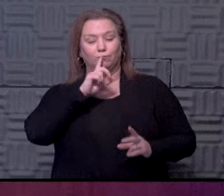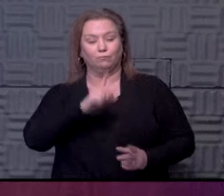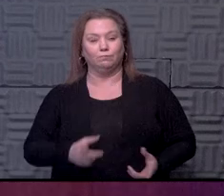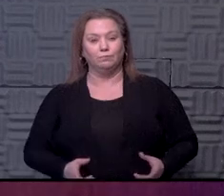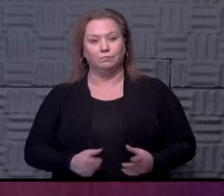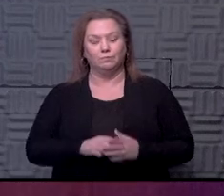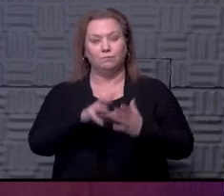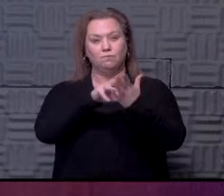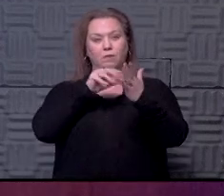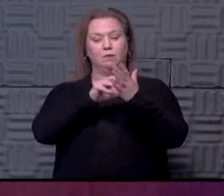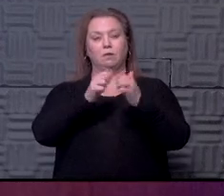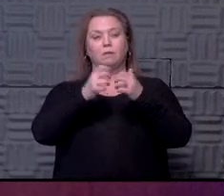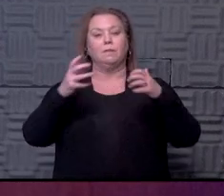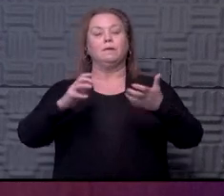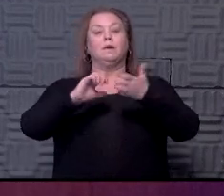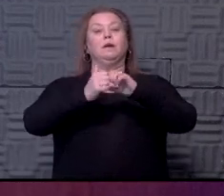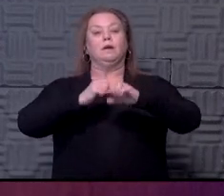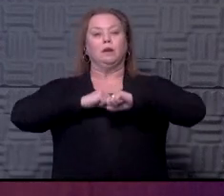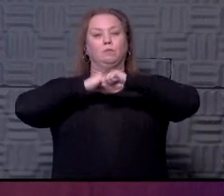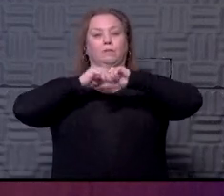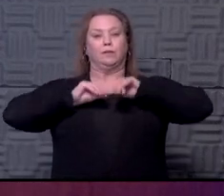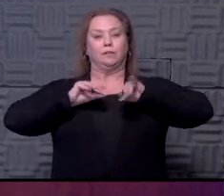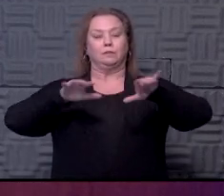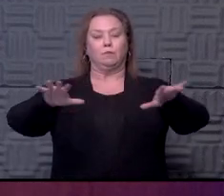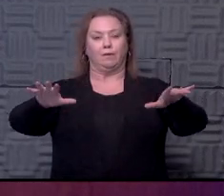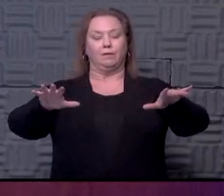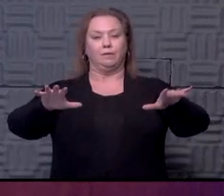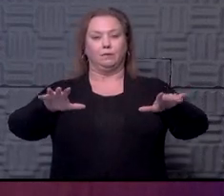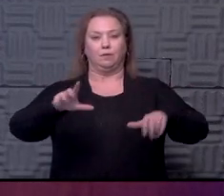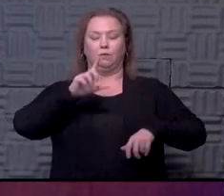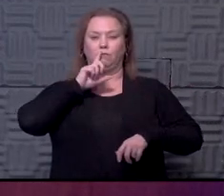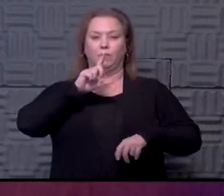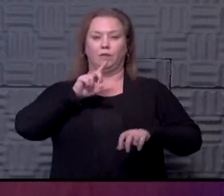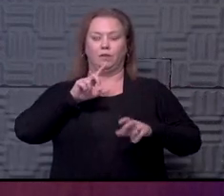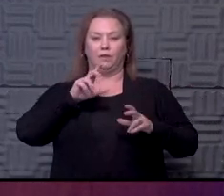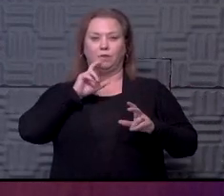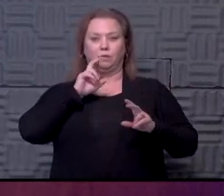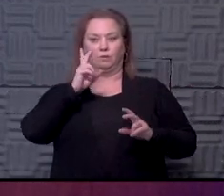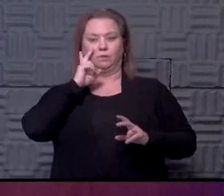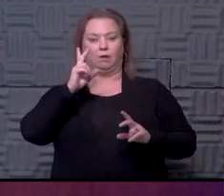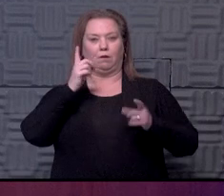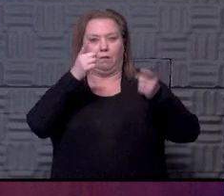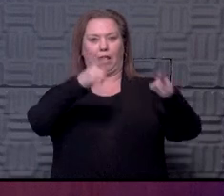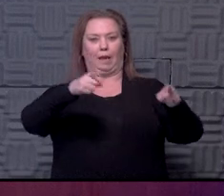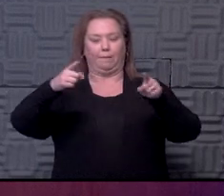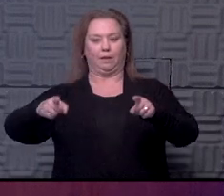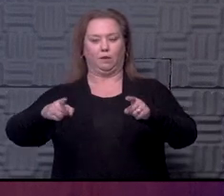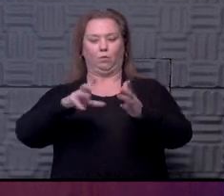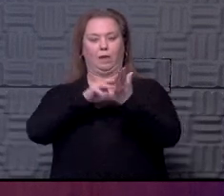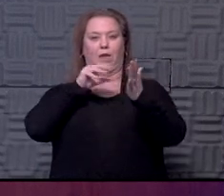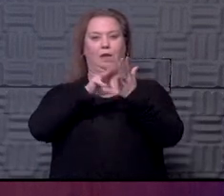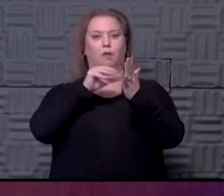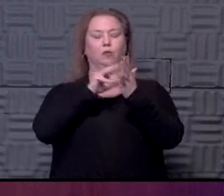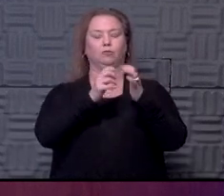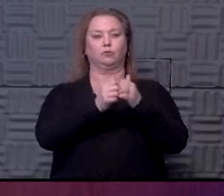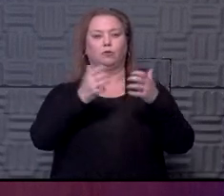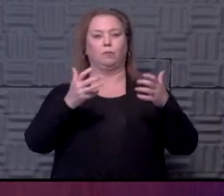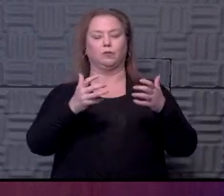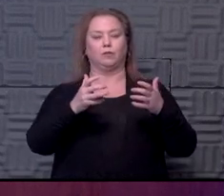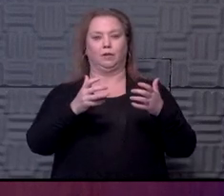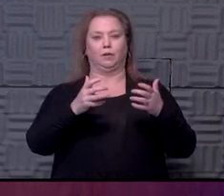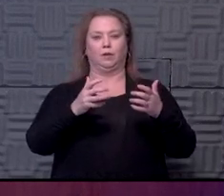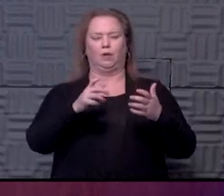Just like we learned a lot about how to prevent spread. You really watched this unfold, how rapidly we learned about a completely